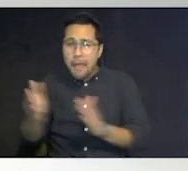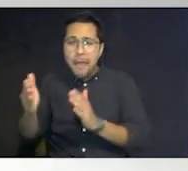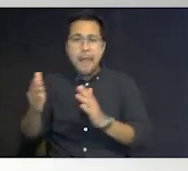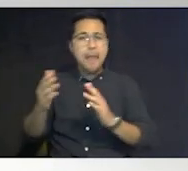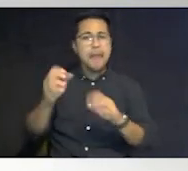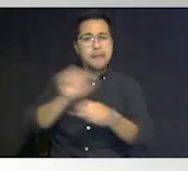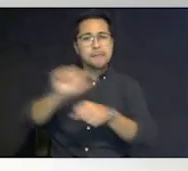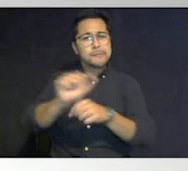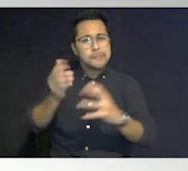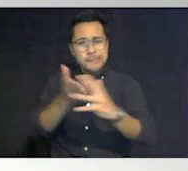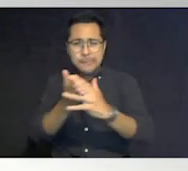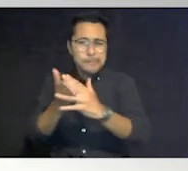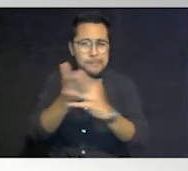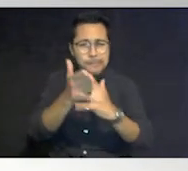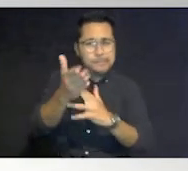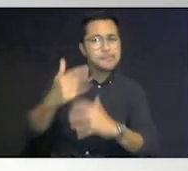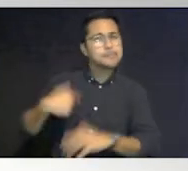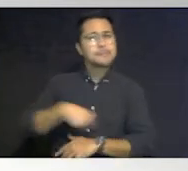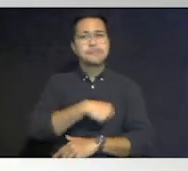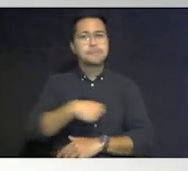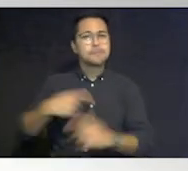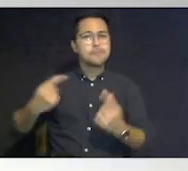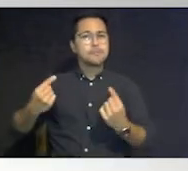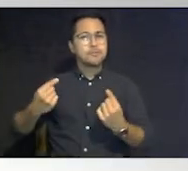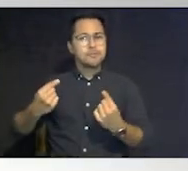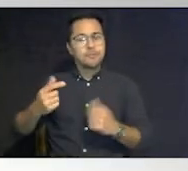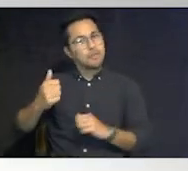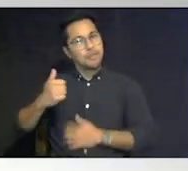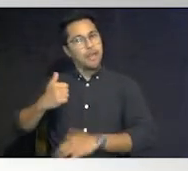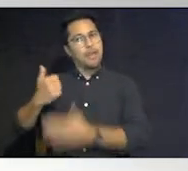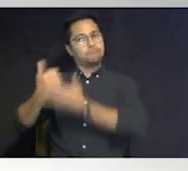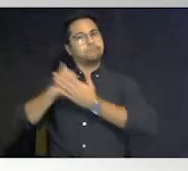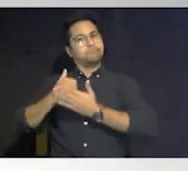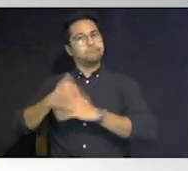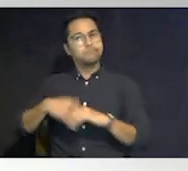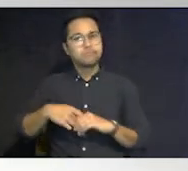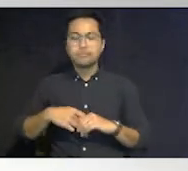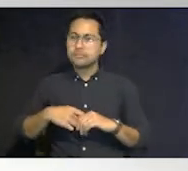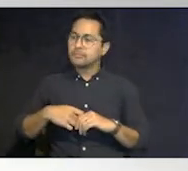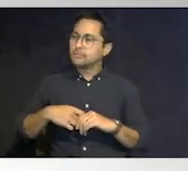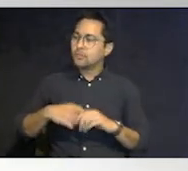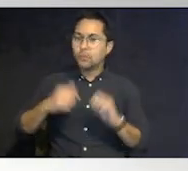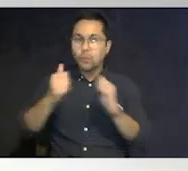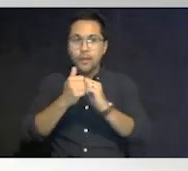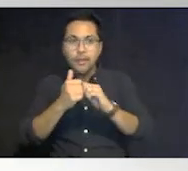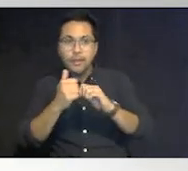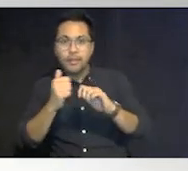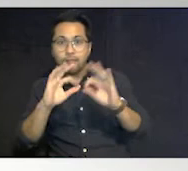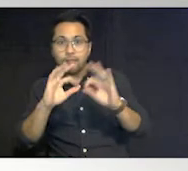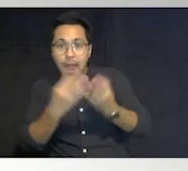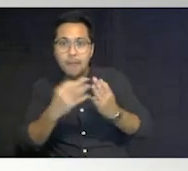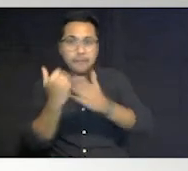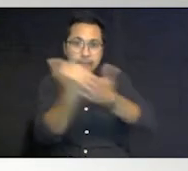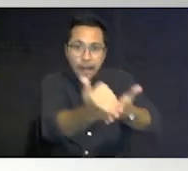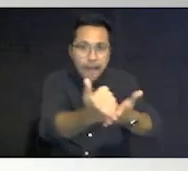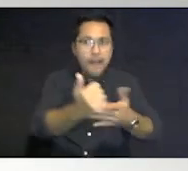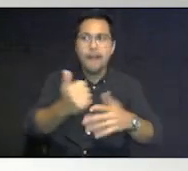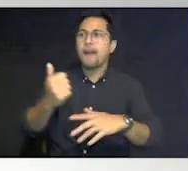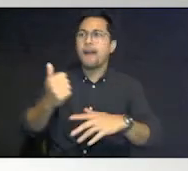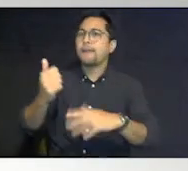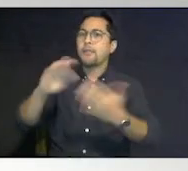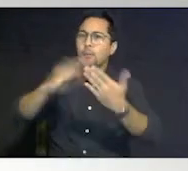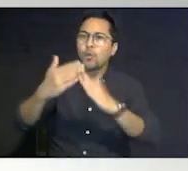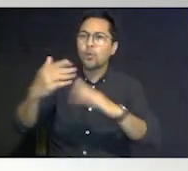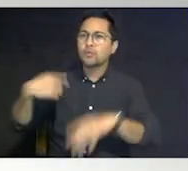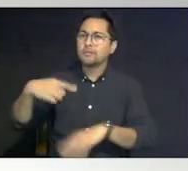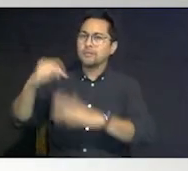to do pays off and it helps us it helps our families it helps our community so we're really